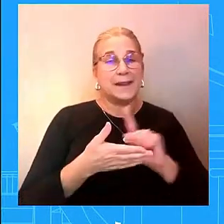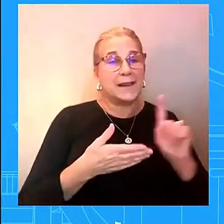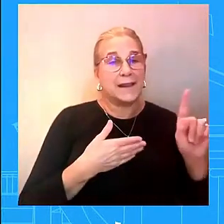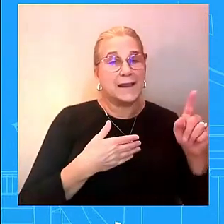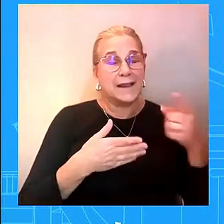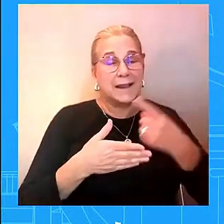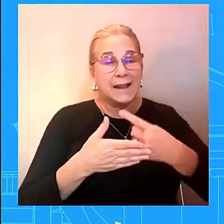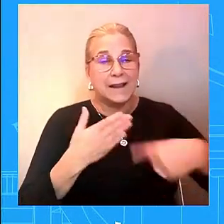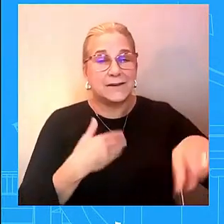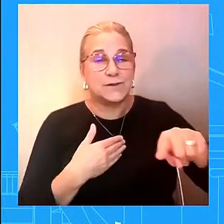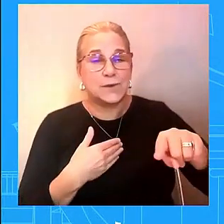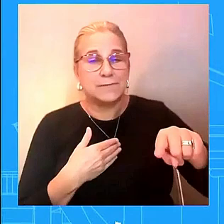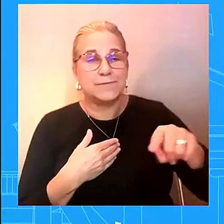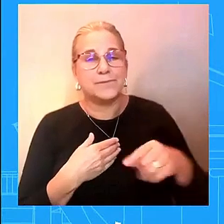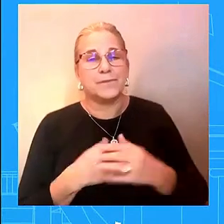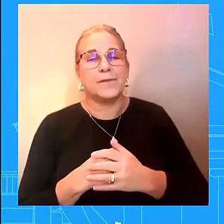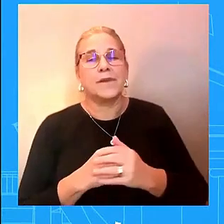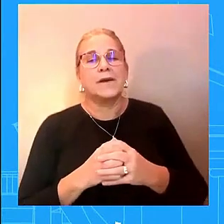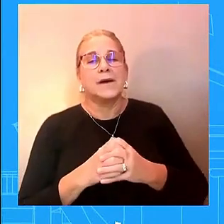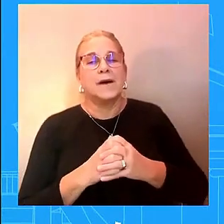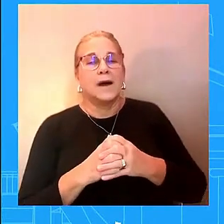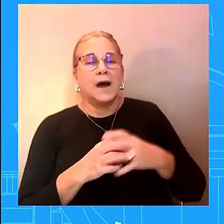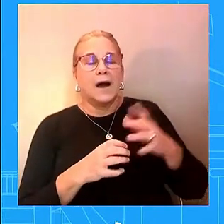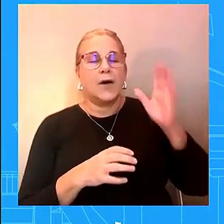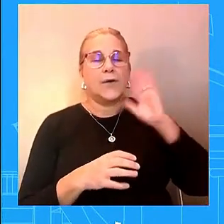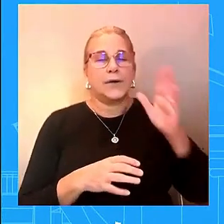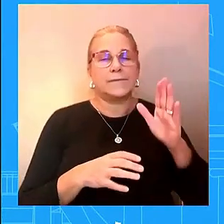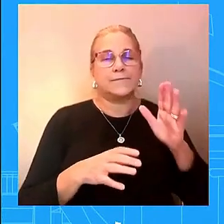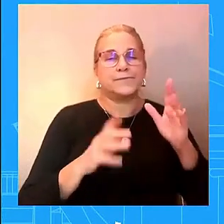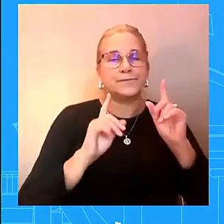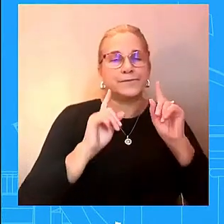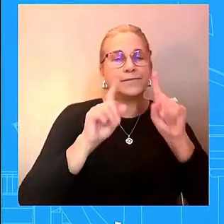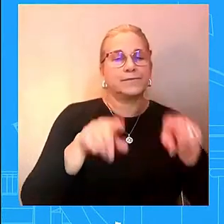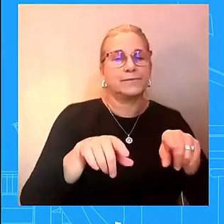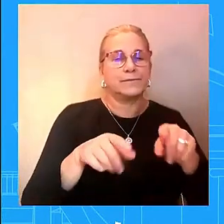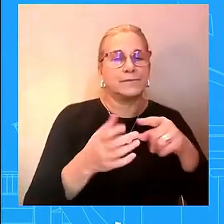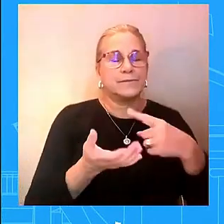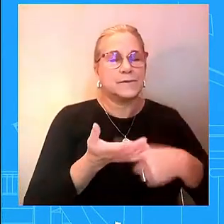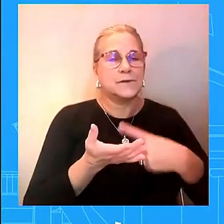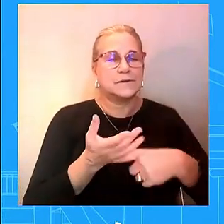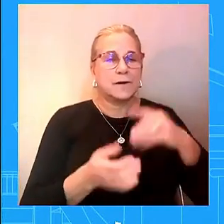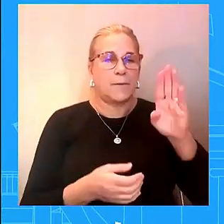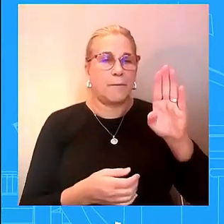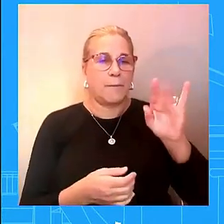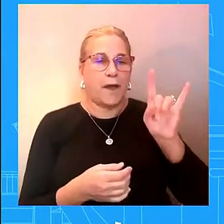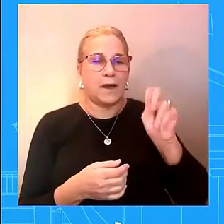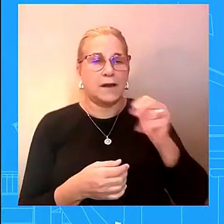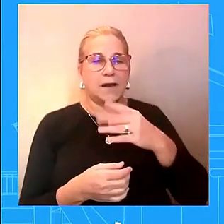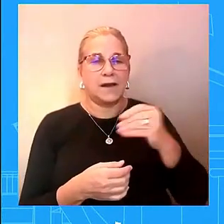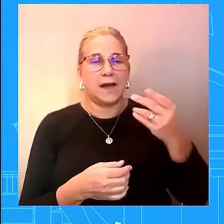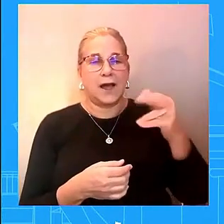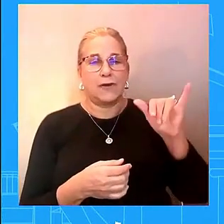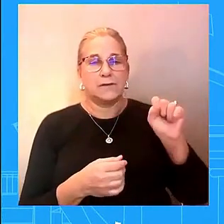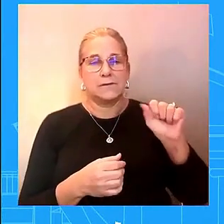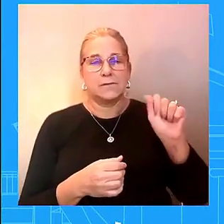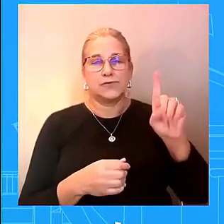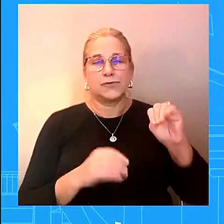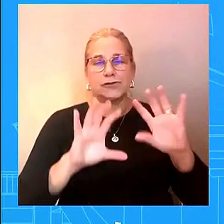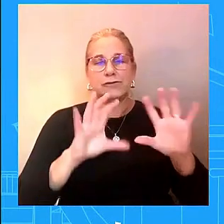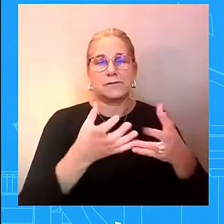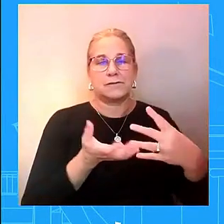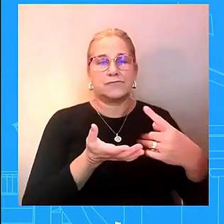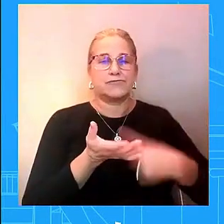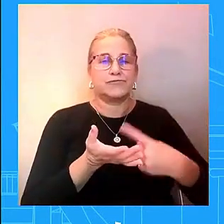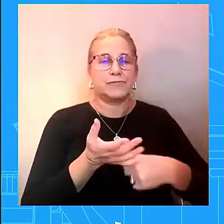harris administration's work to deliver for the american people on tuesday tomorrow the president will host a bilateral meeting with prime minister robert